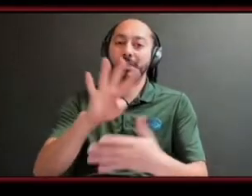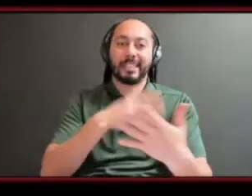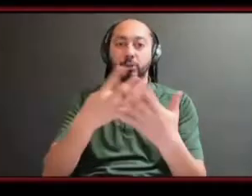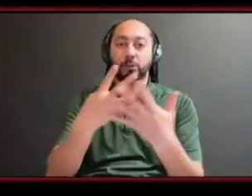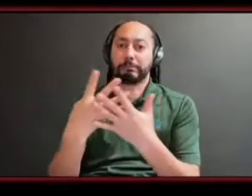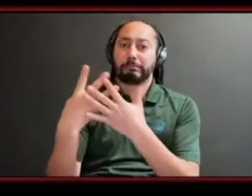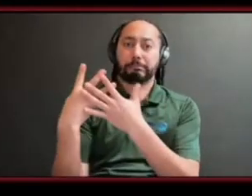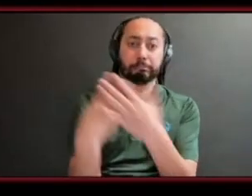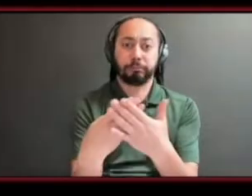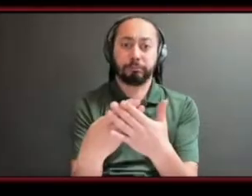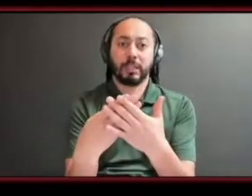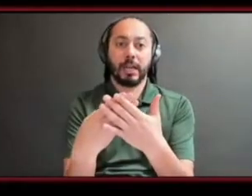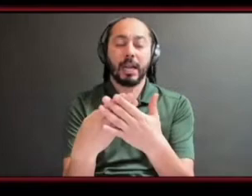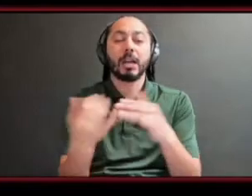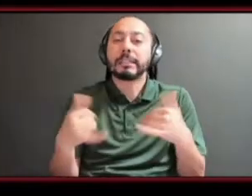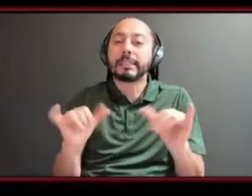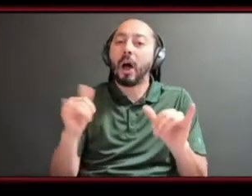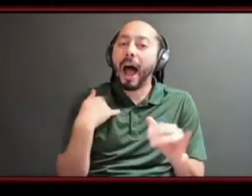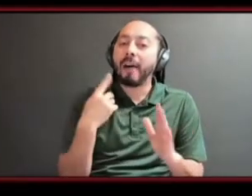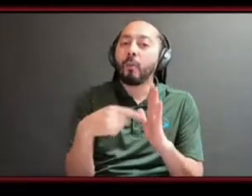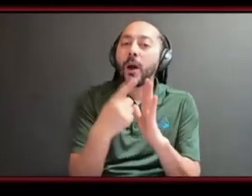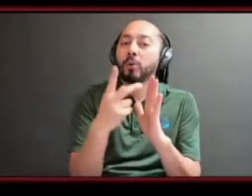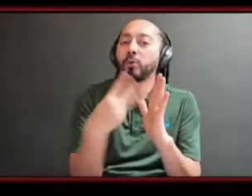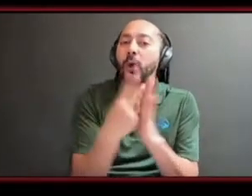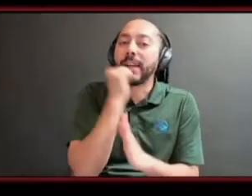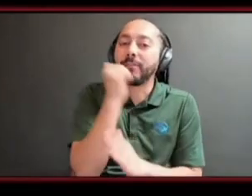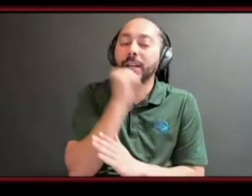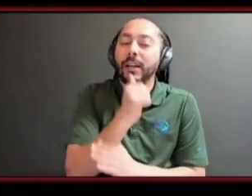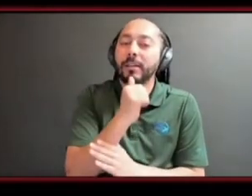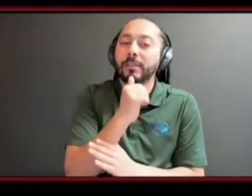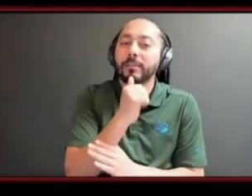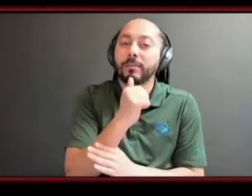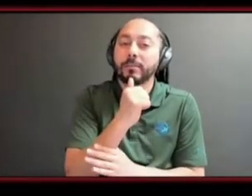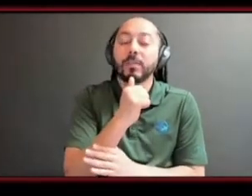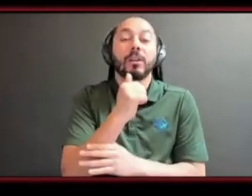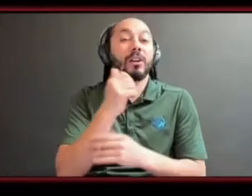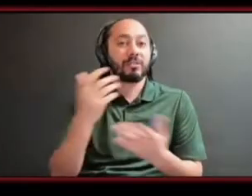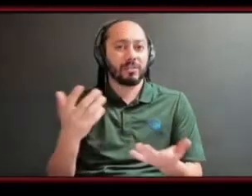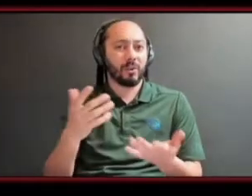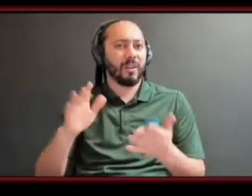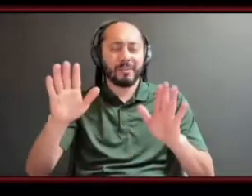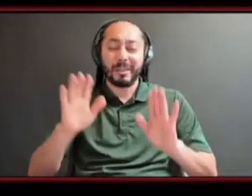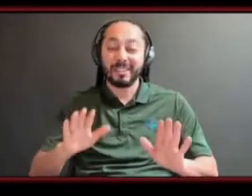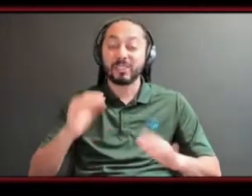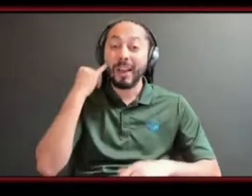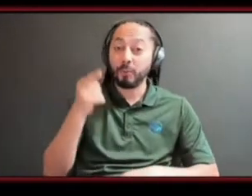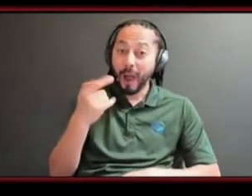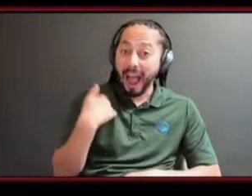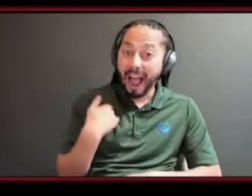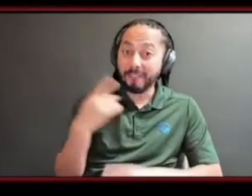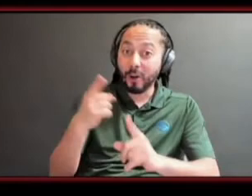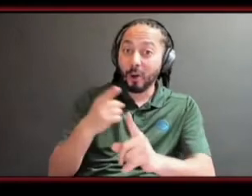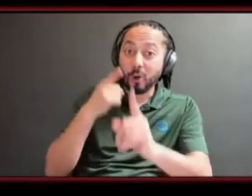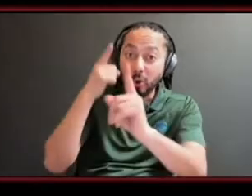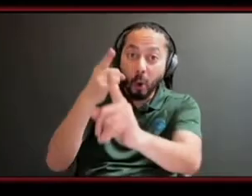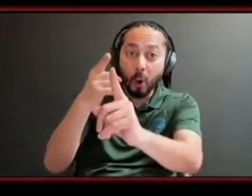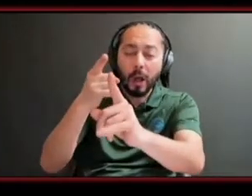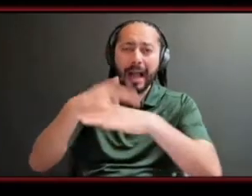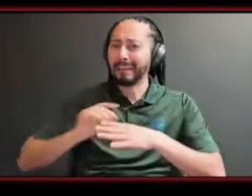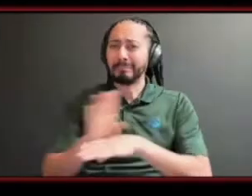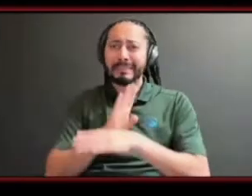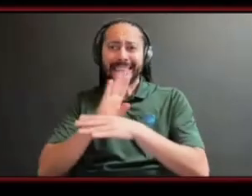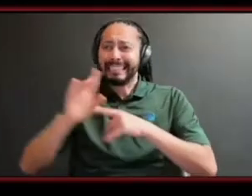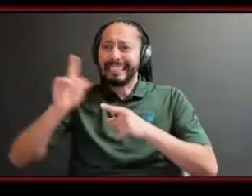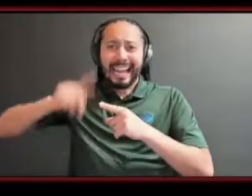any type of goal no matter what it is you don't have to stop what you're doing in your tracks take one to two hours out of your day and